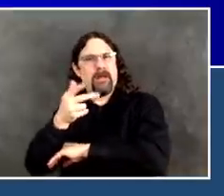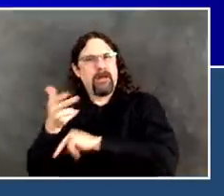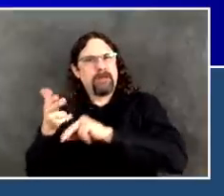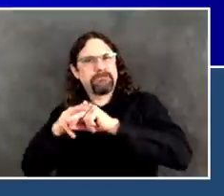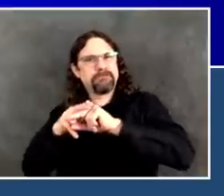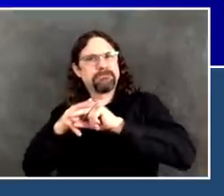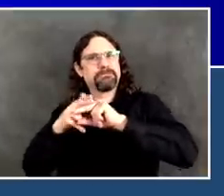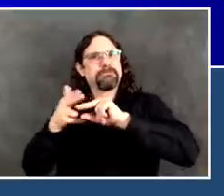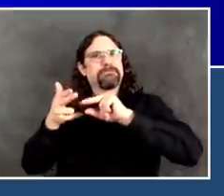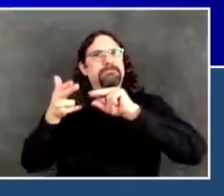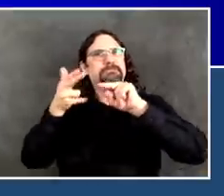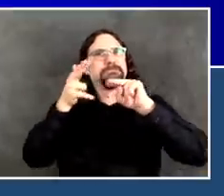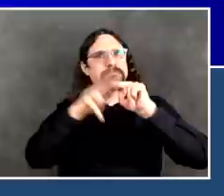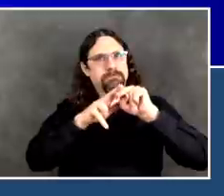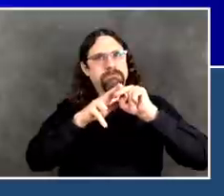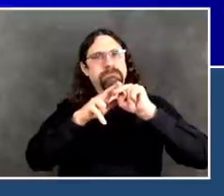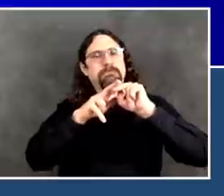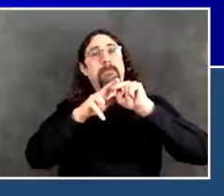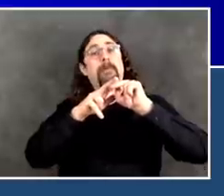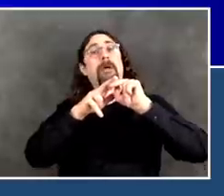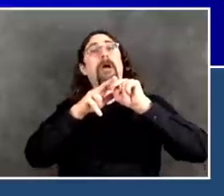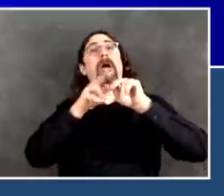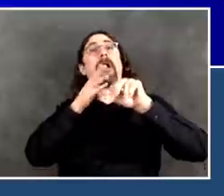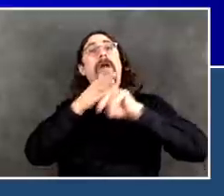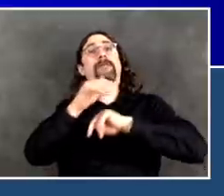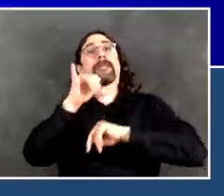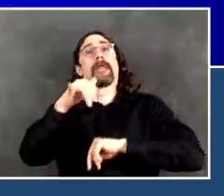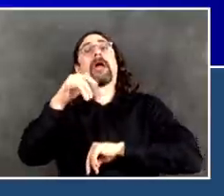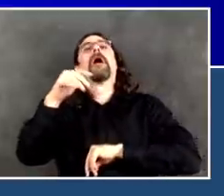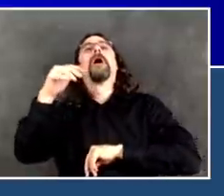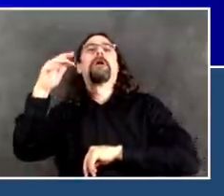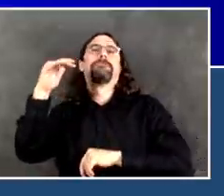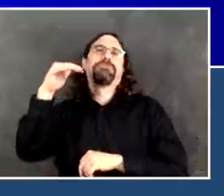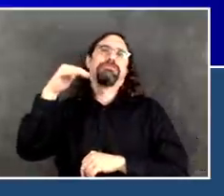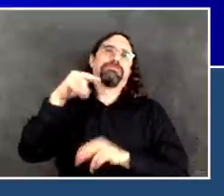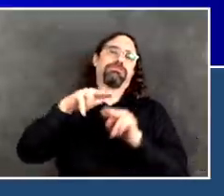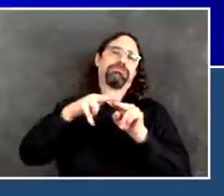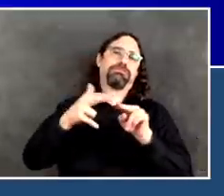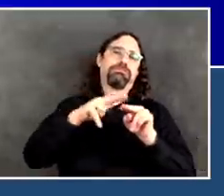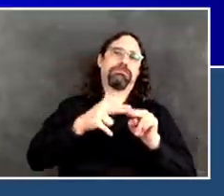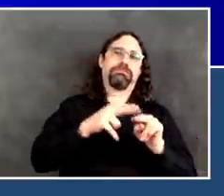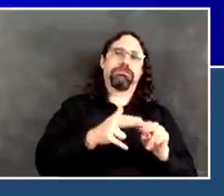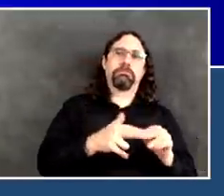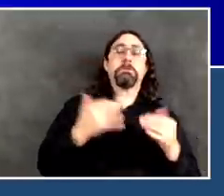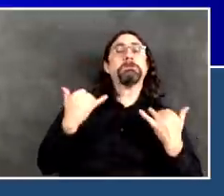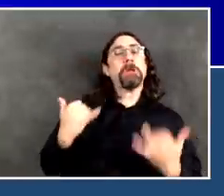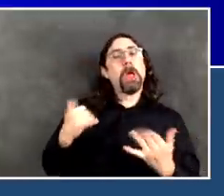10, 11, 12 days ago. That's not the movement we need.